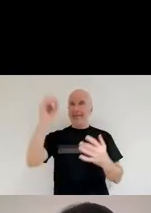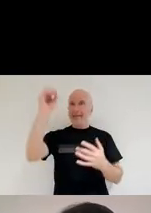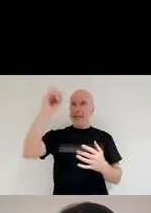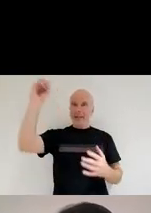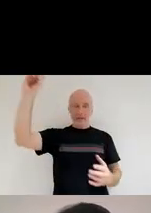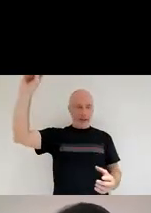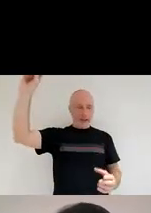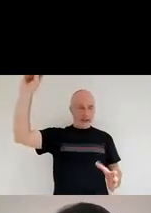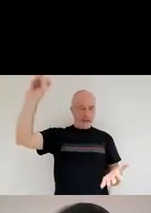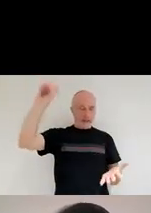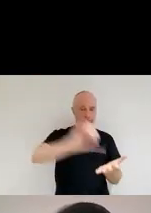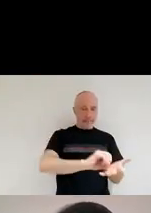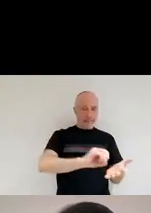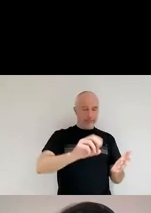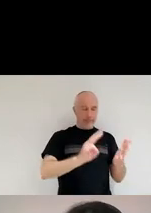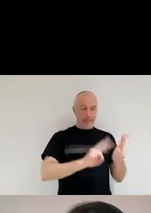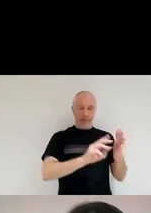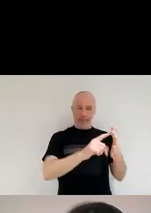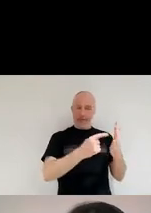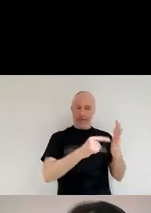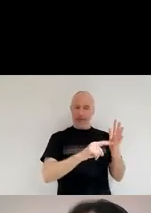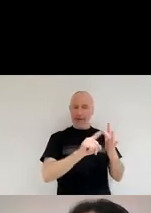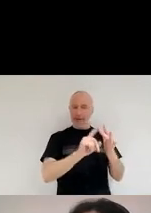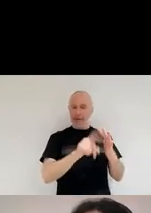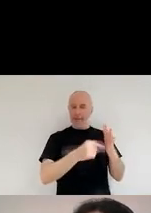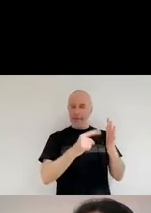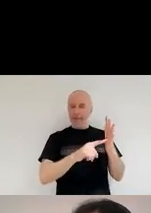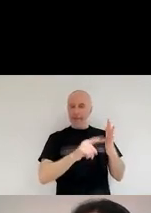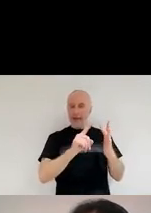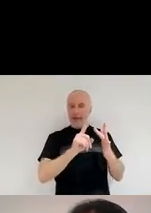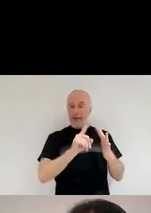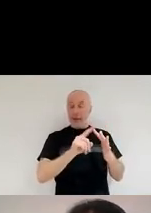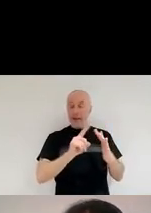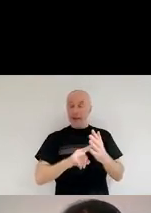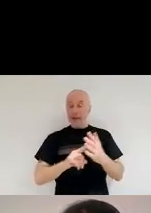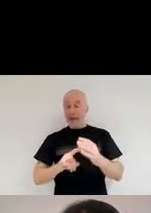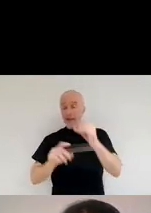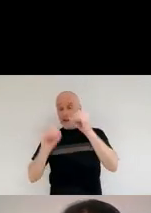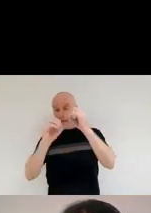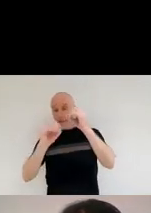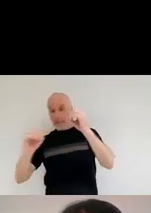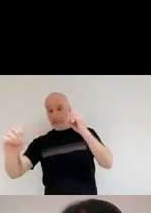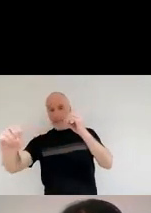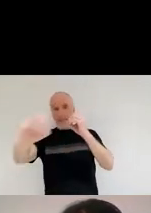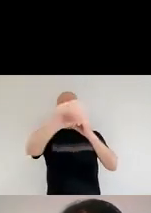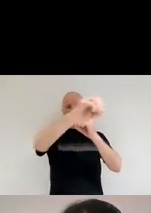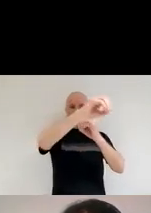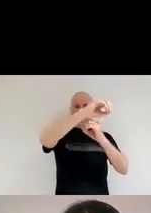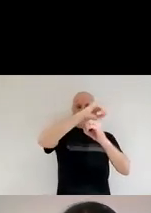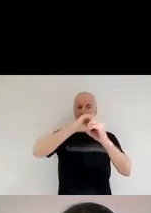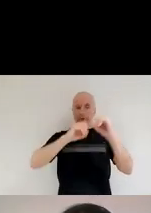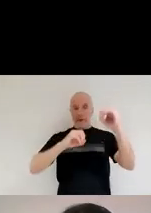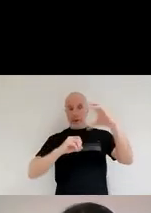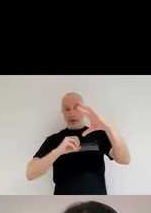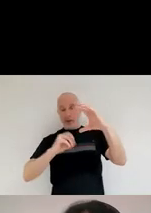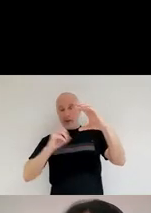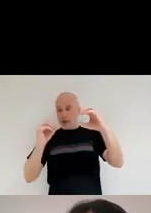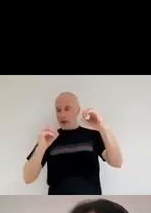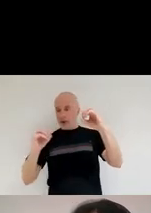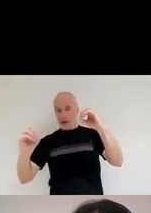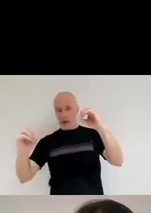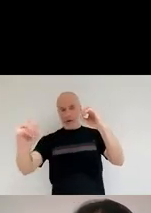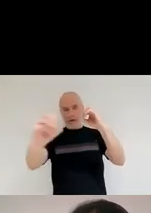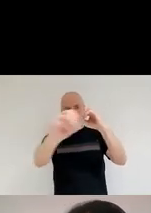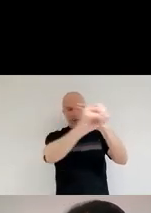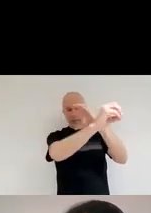every single day. So as the Earth goes around its orbit, on its orbit around the Sun, what happens is that it picks